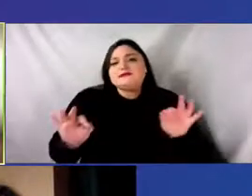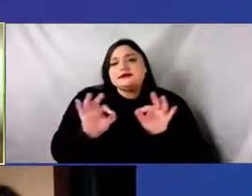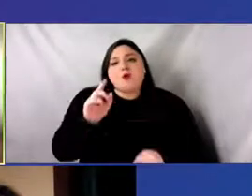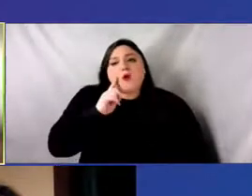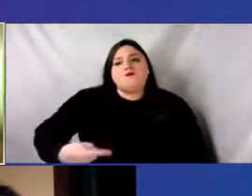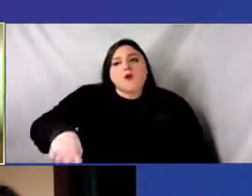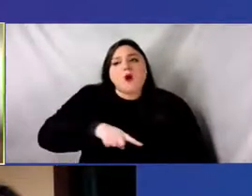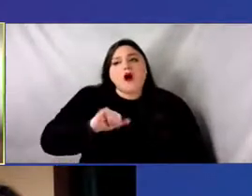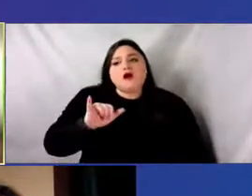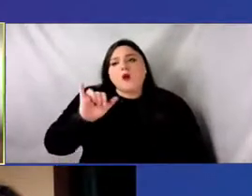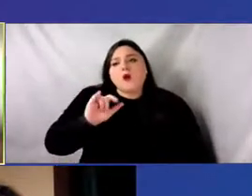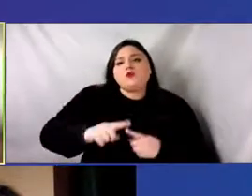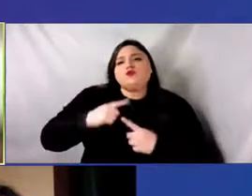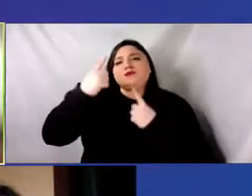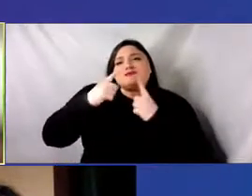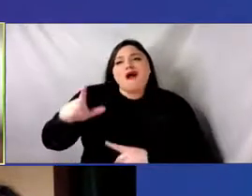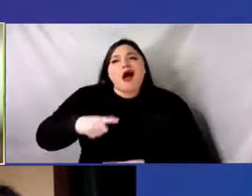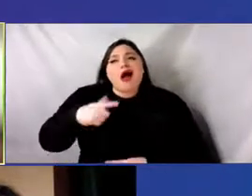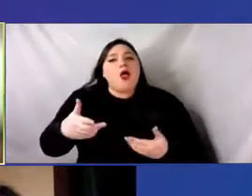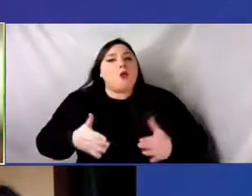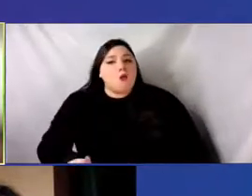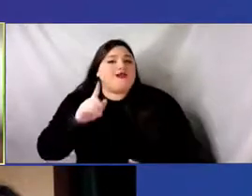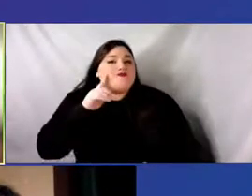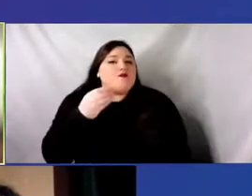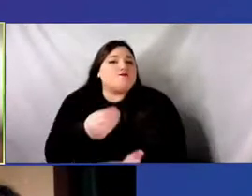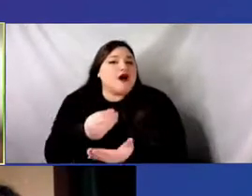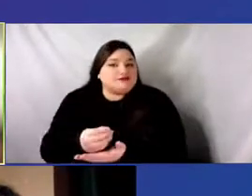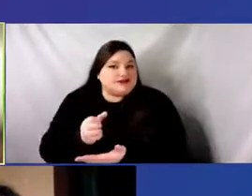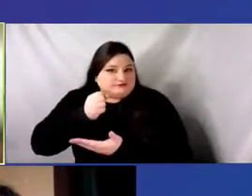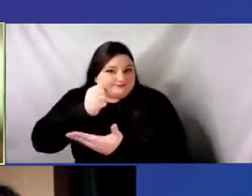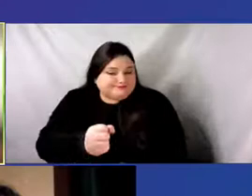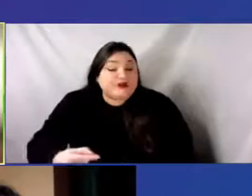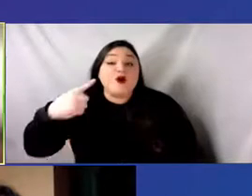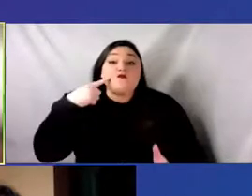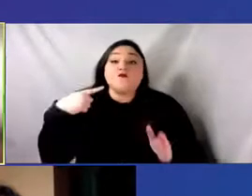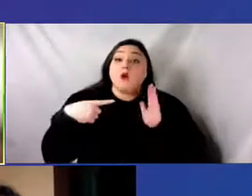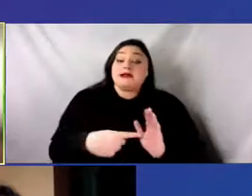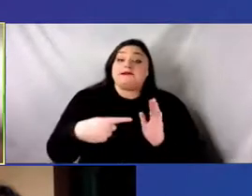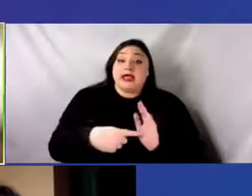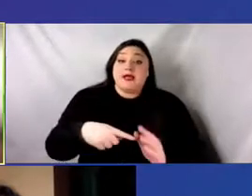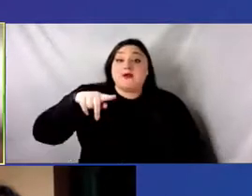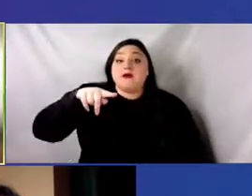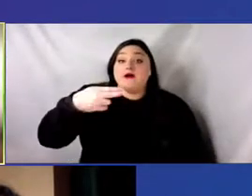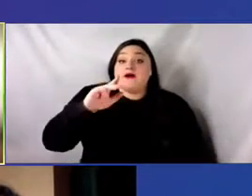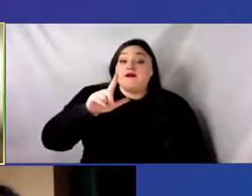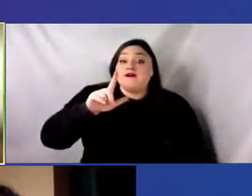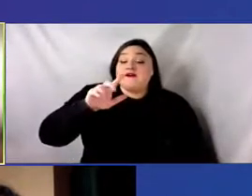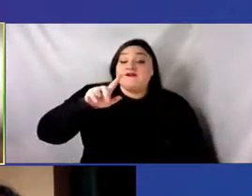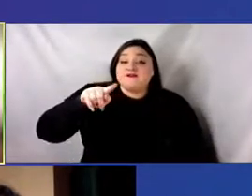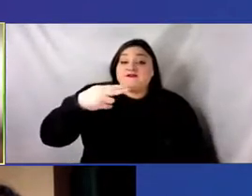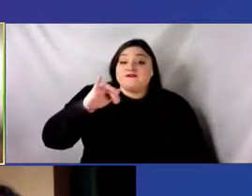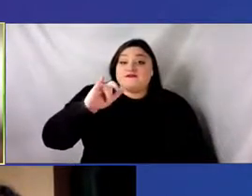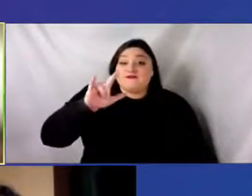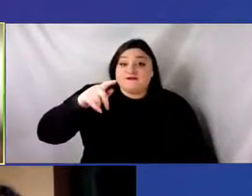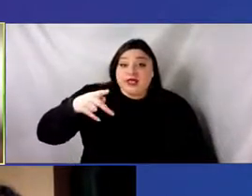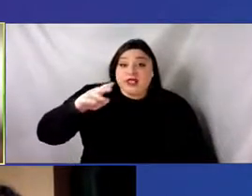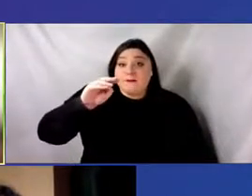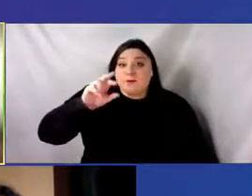terms of, which I say, with institutions, for example, Philip Morris, which was so strong in terms of supporting